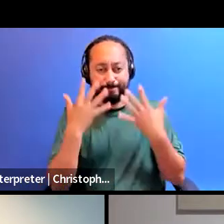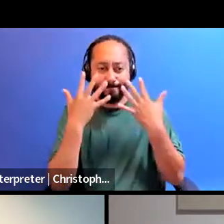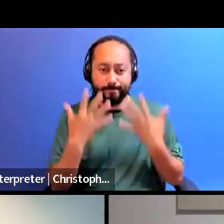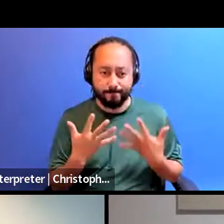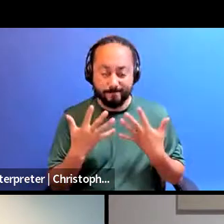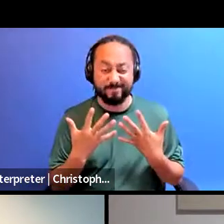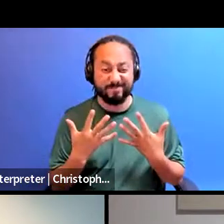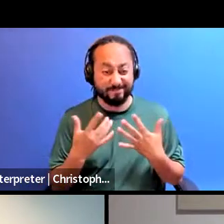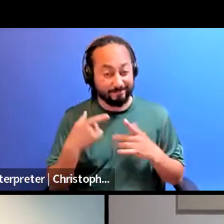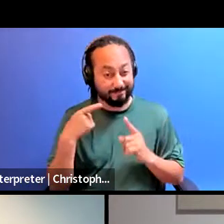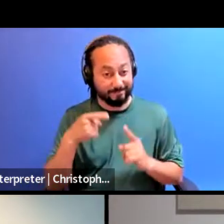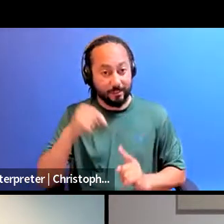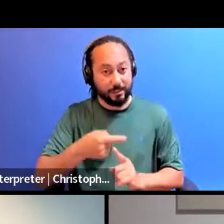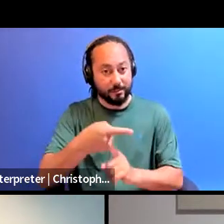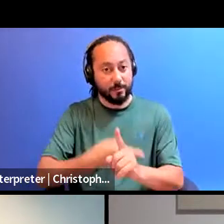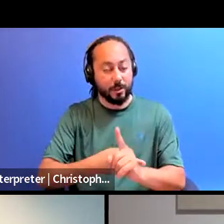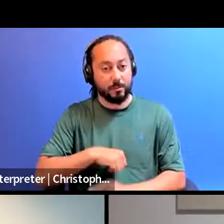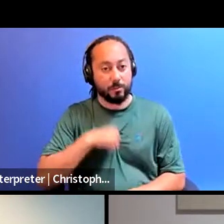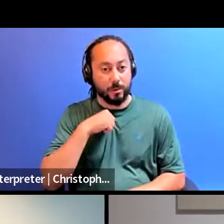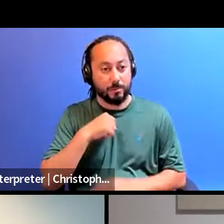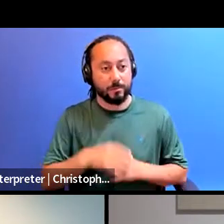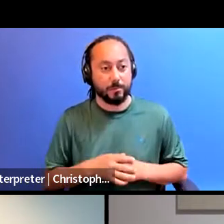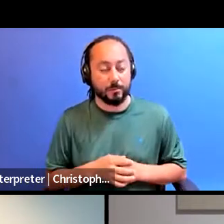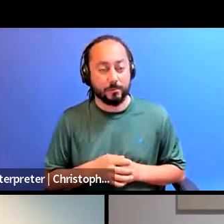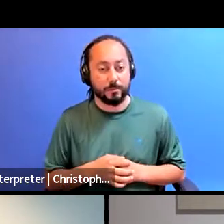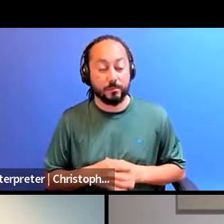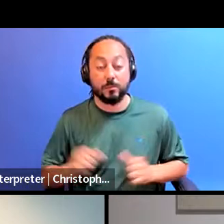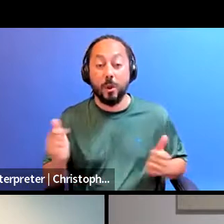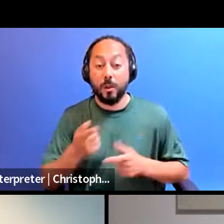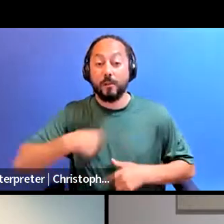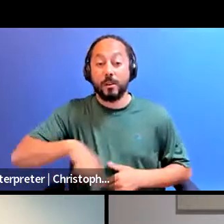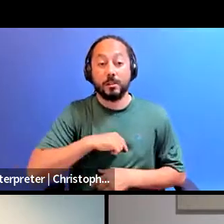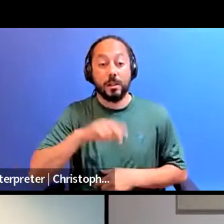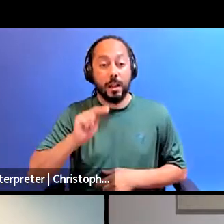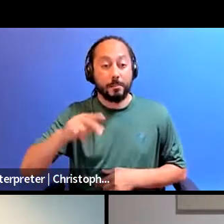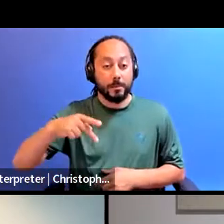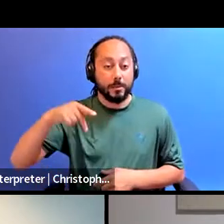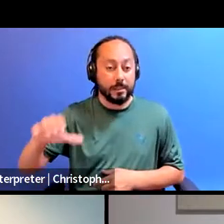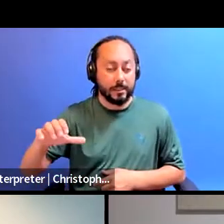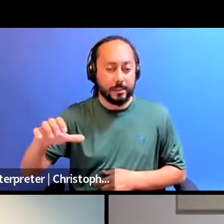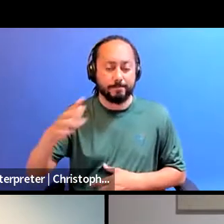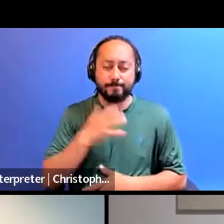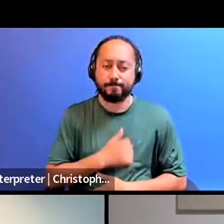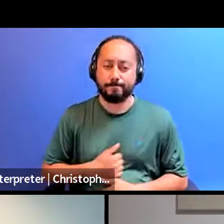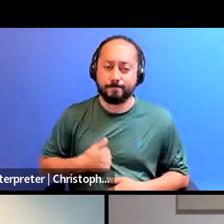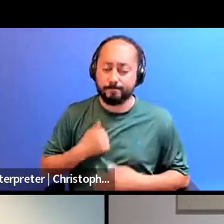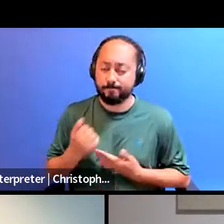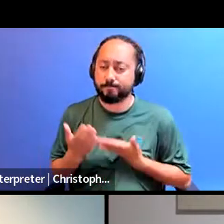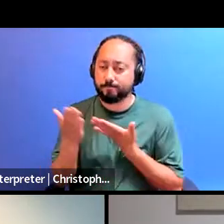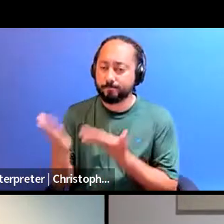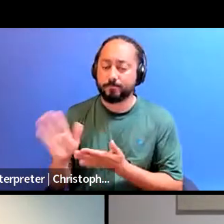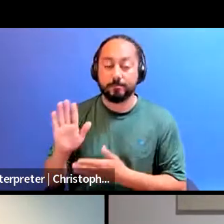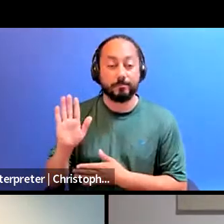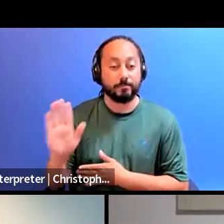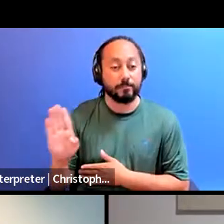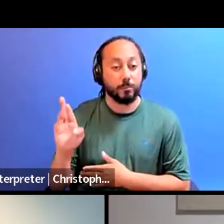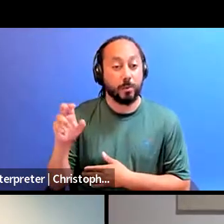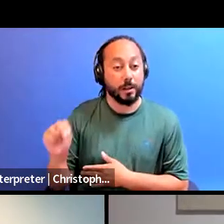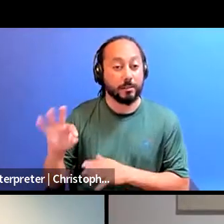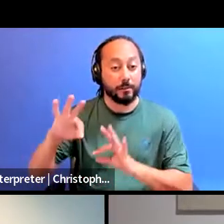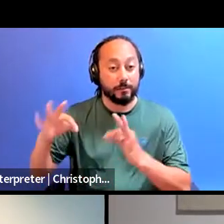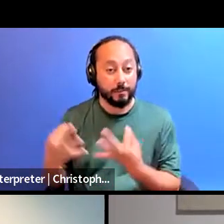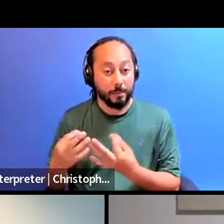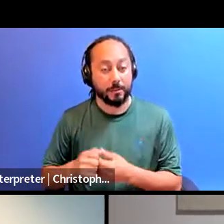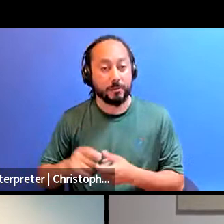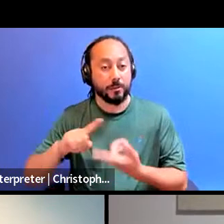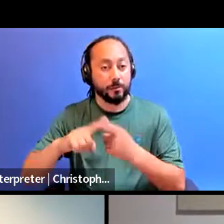month of Pride. All of us in NPPC extends our condolences, to Brian's family, friends, and